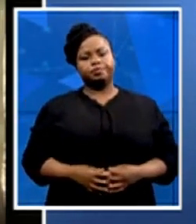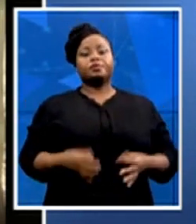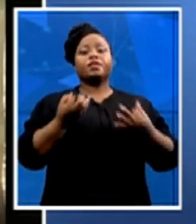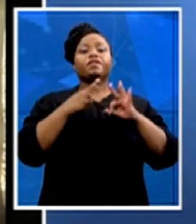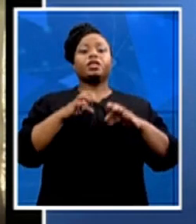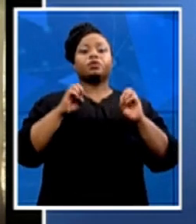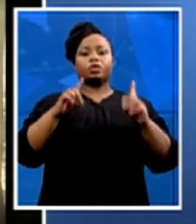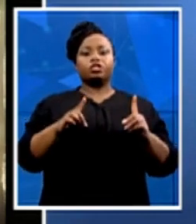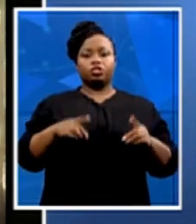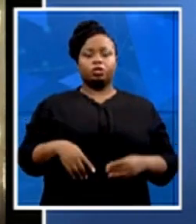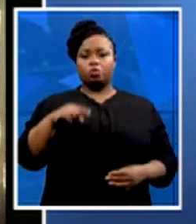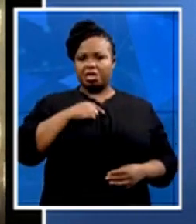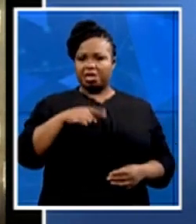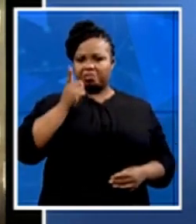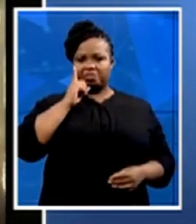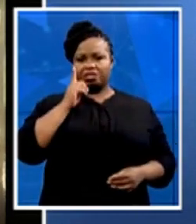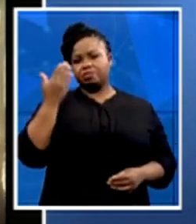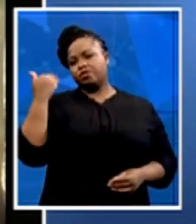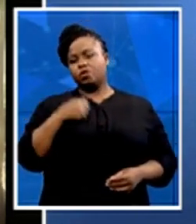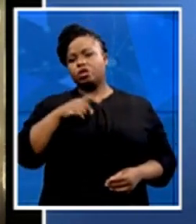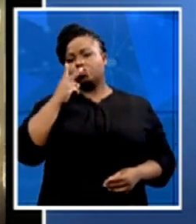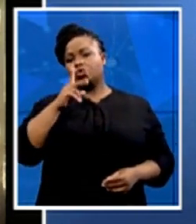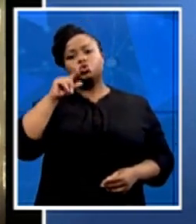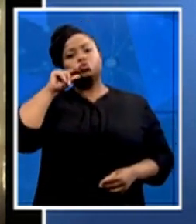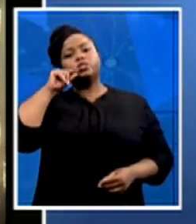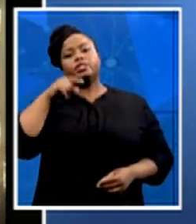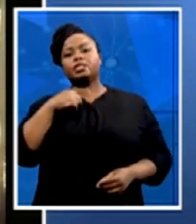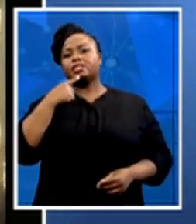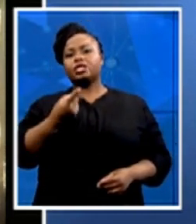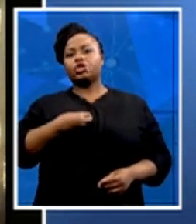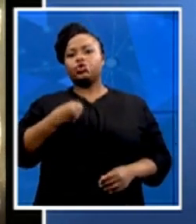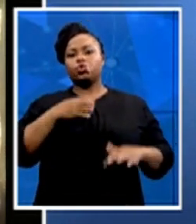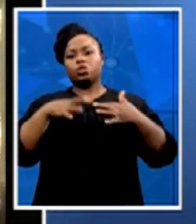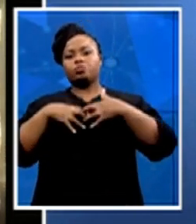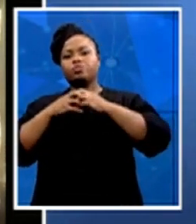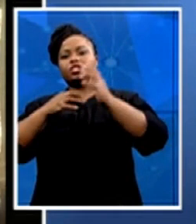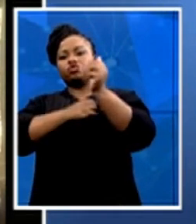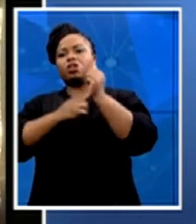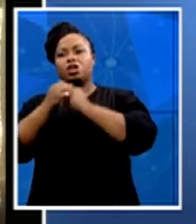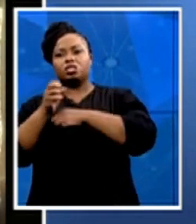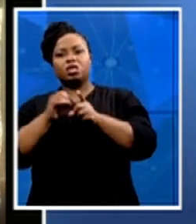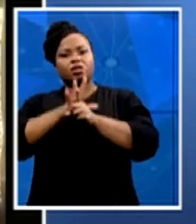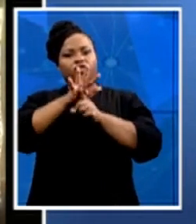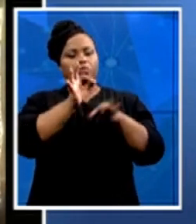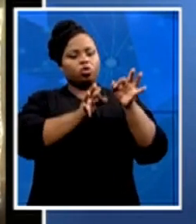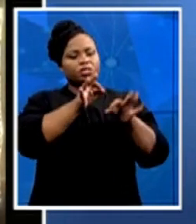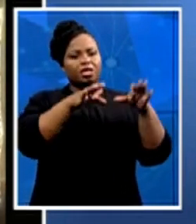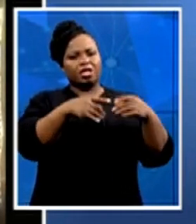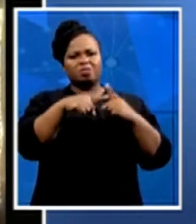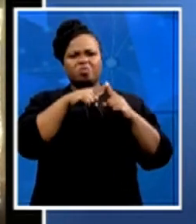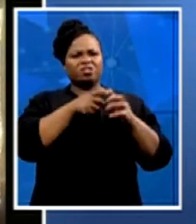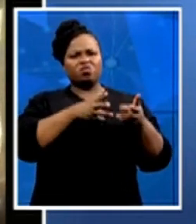someone saying that youth formations have not been able to influence the parties positively. The reason that we currently have